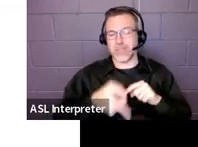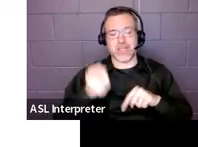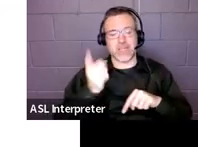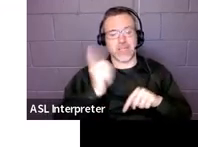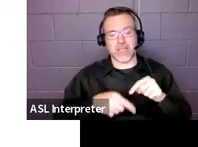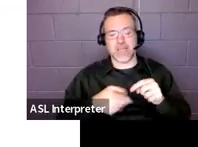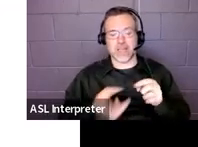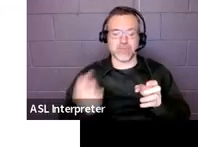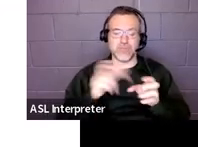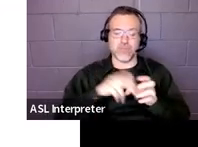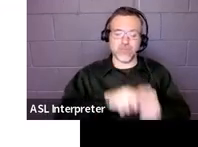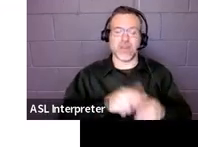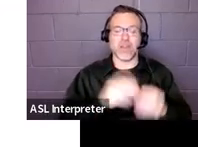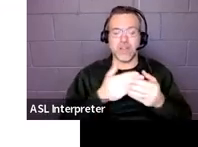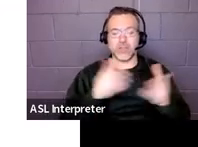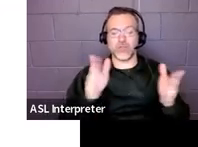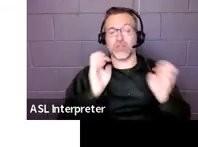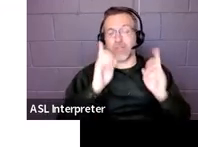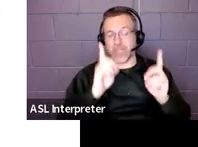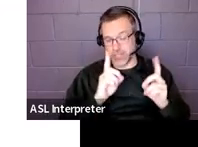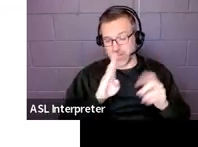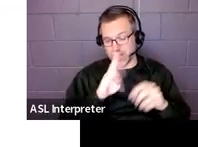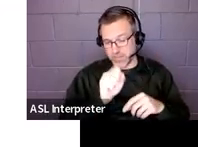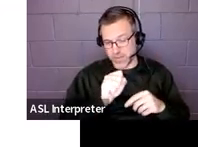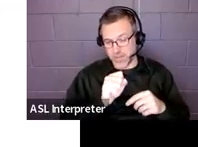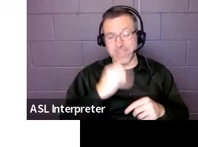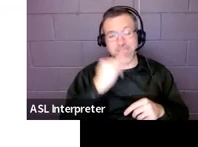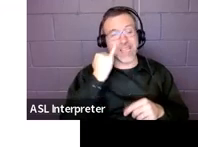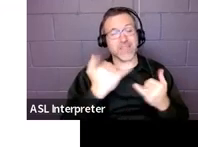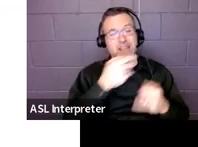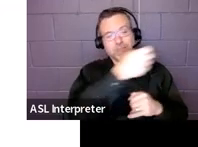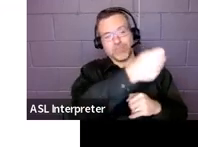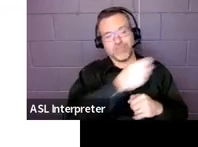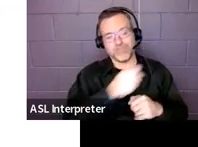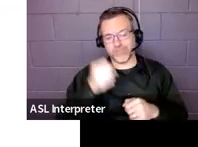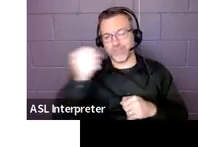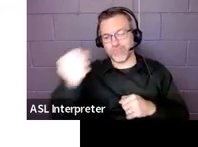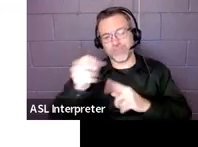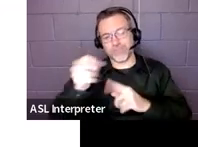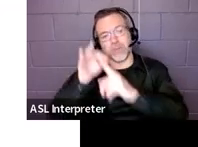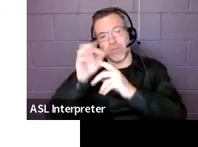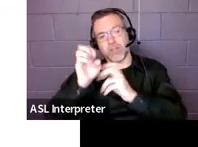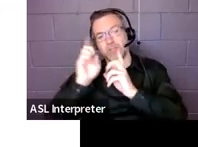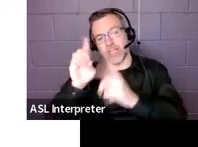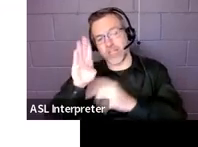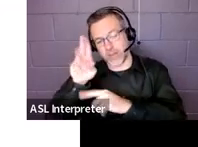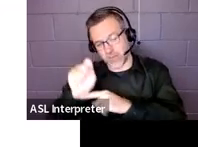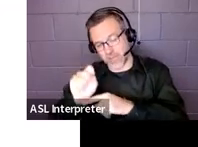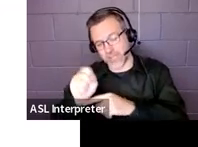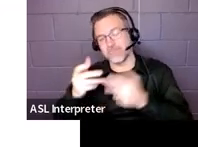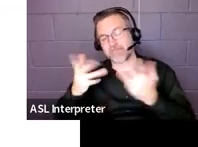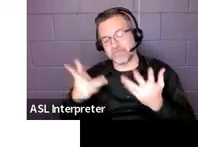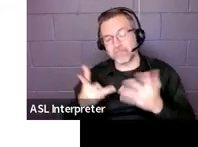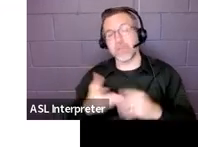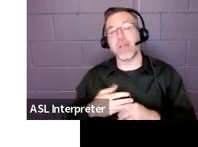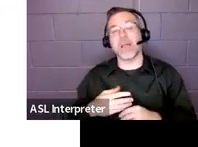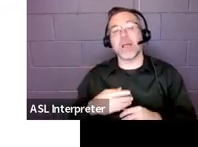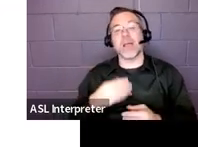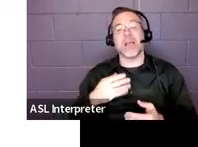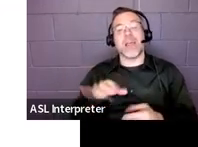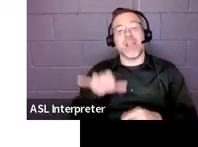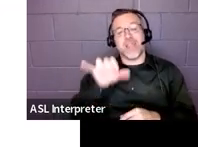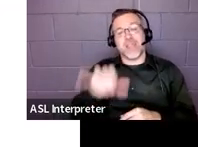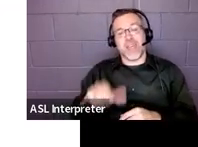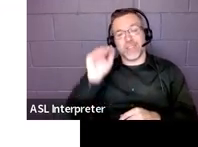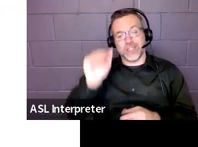education bus and is now riding a special education bus, it is very likely that that child has a goal